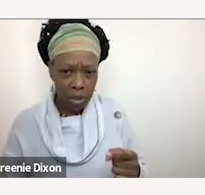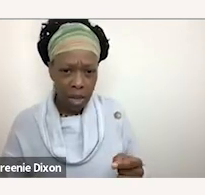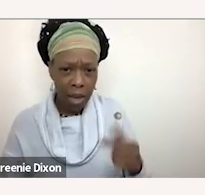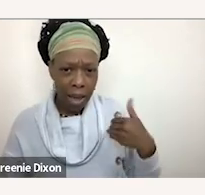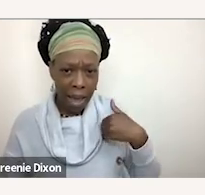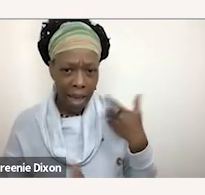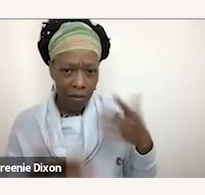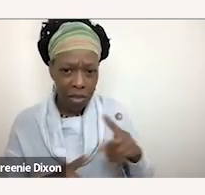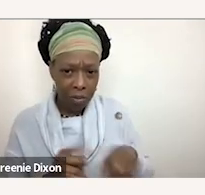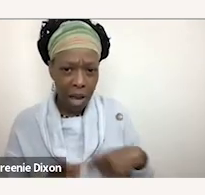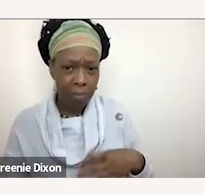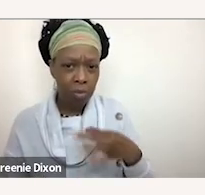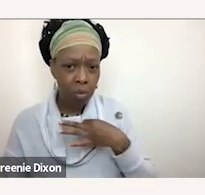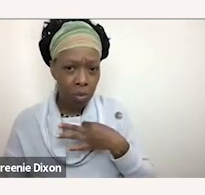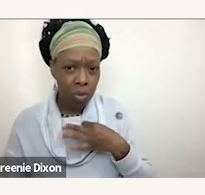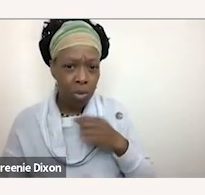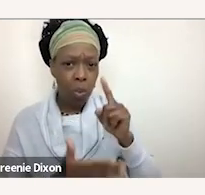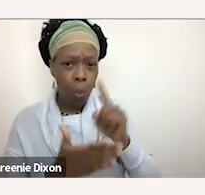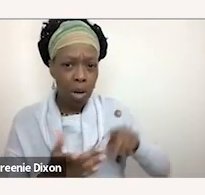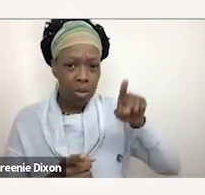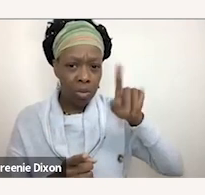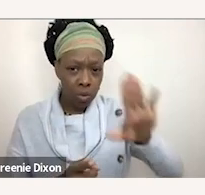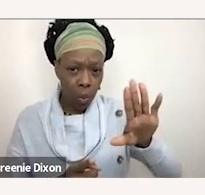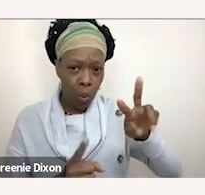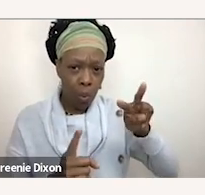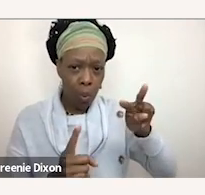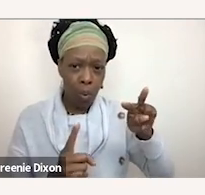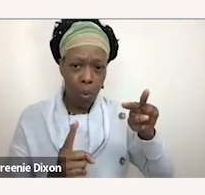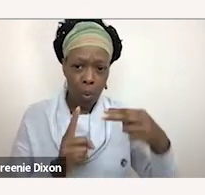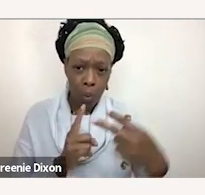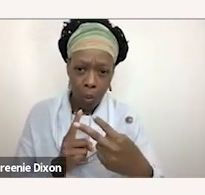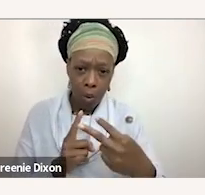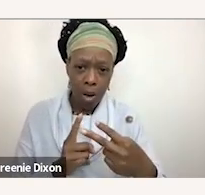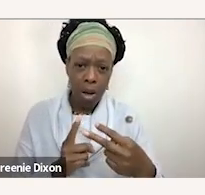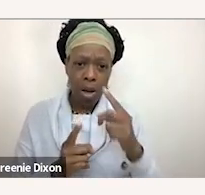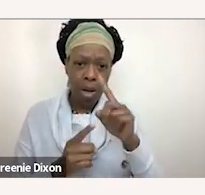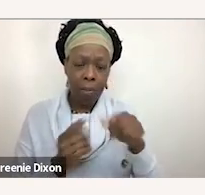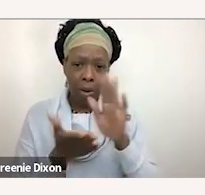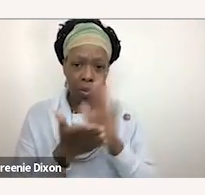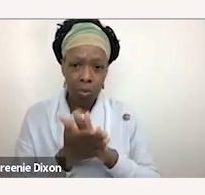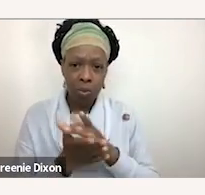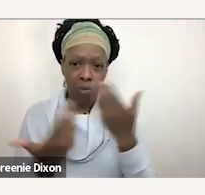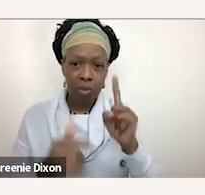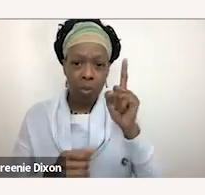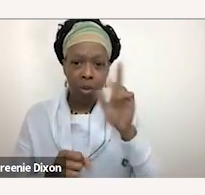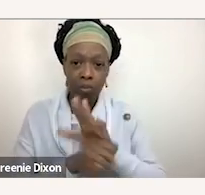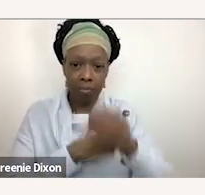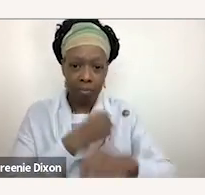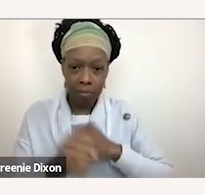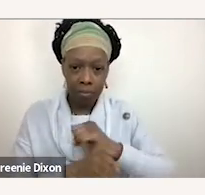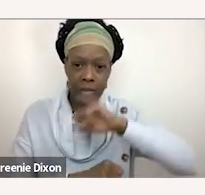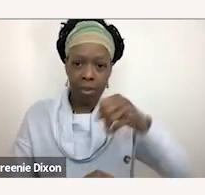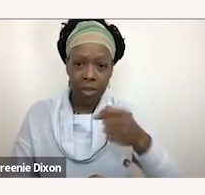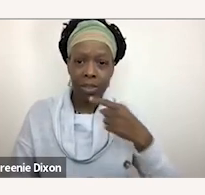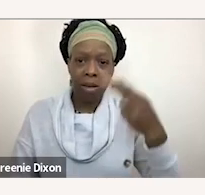what is your impression of of schools after they've done a year of just say hi i think there's there's a lot of